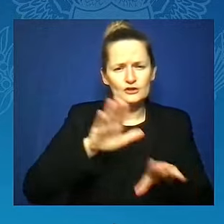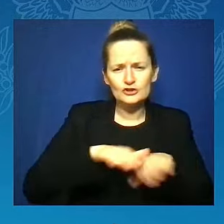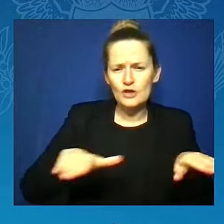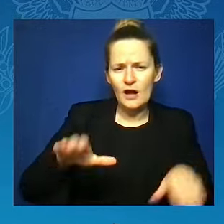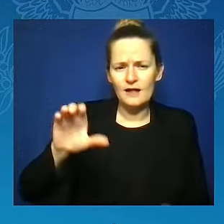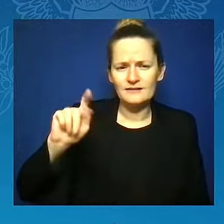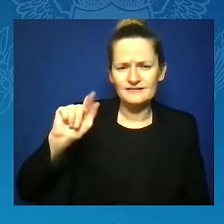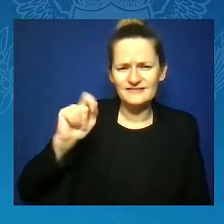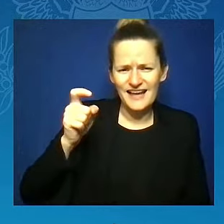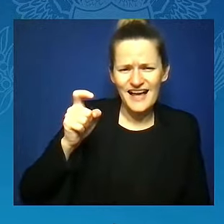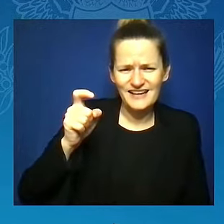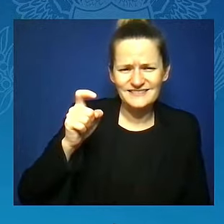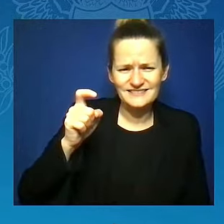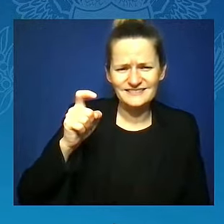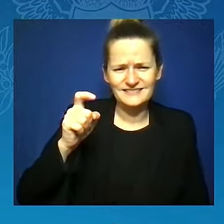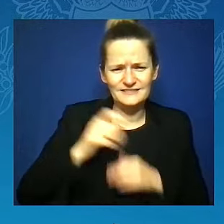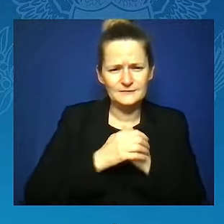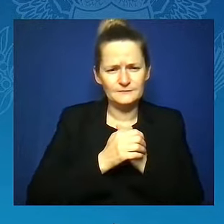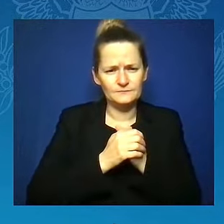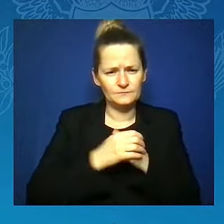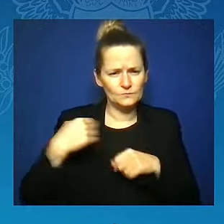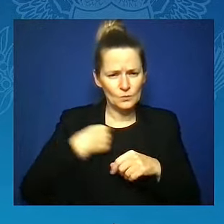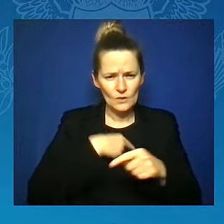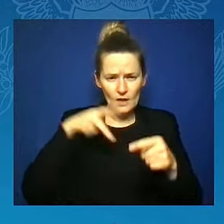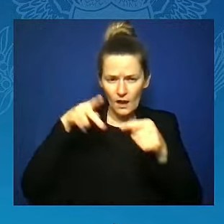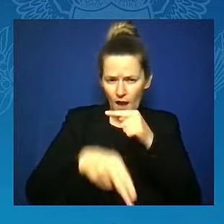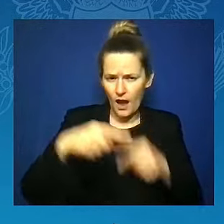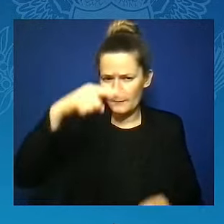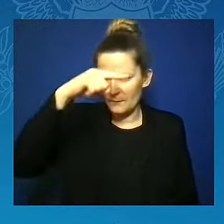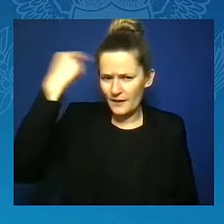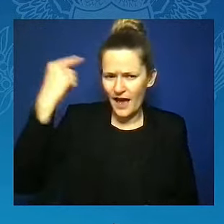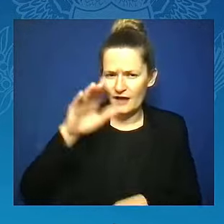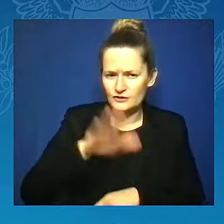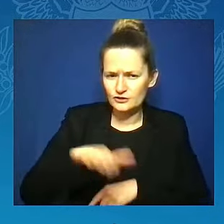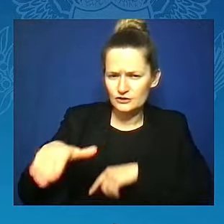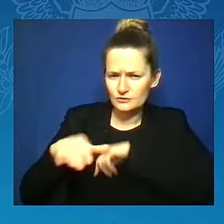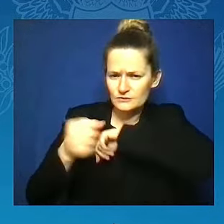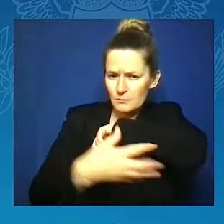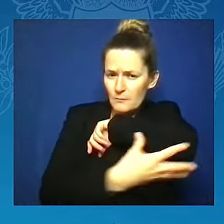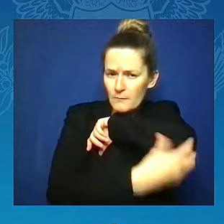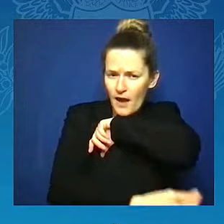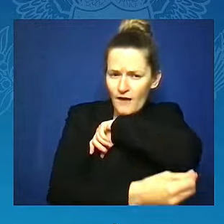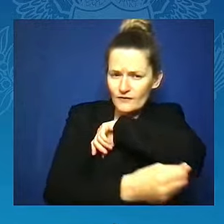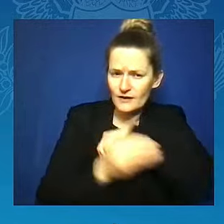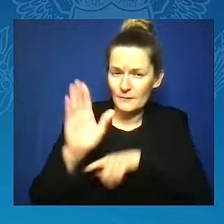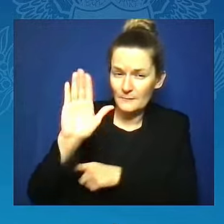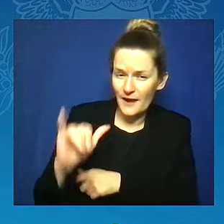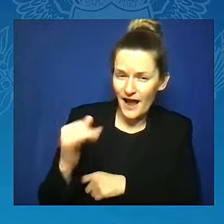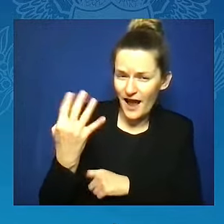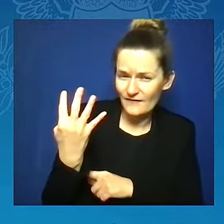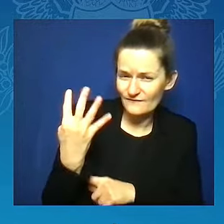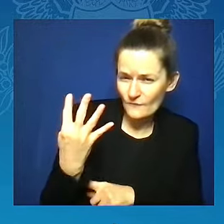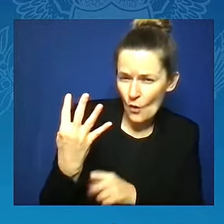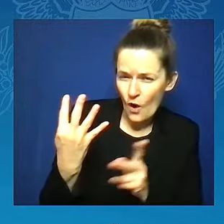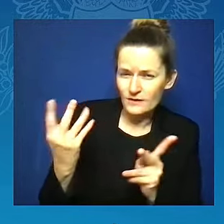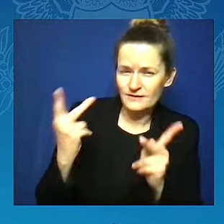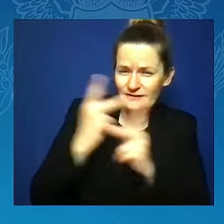We believe in a future where the economy works for working people.